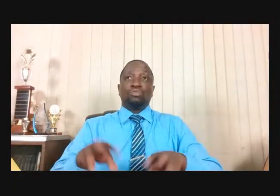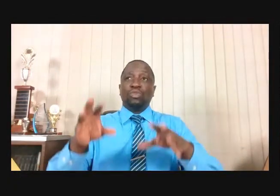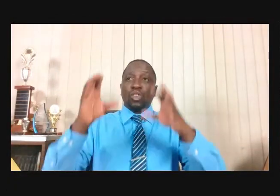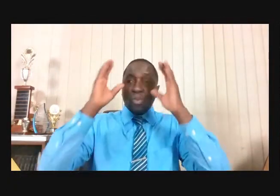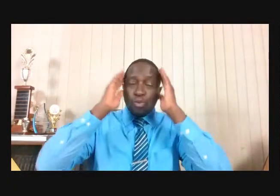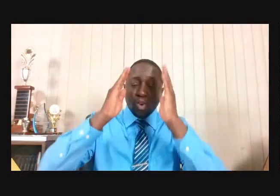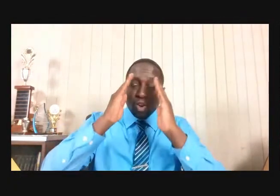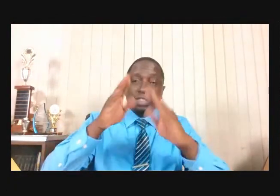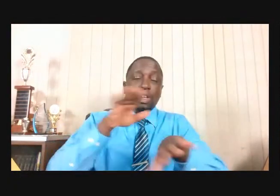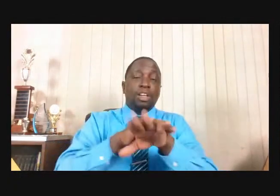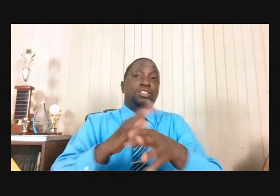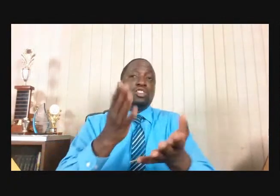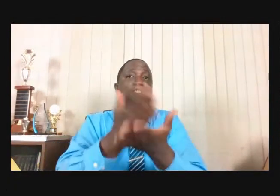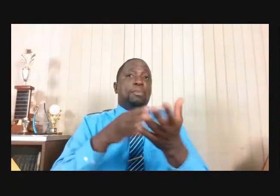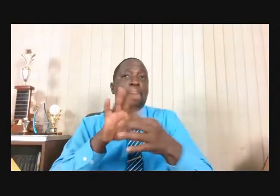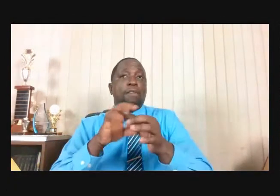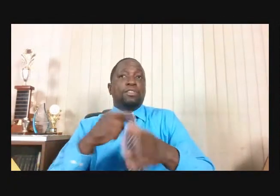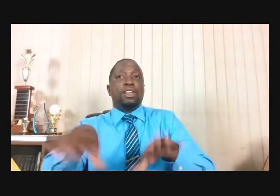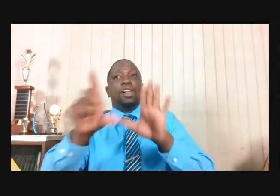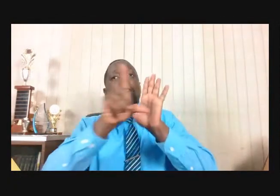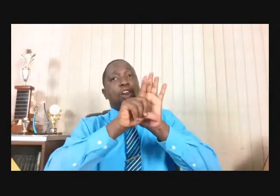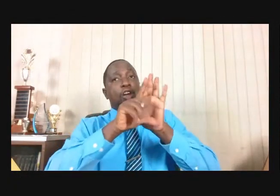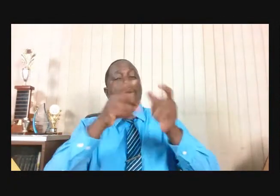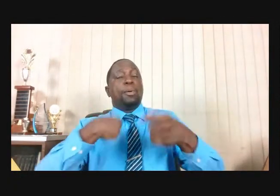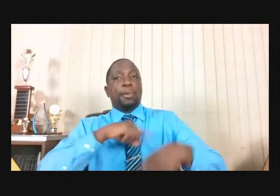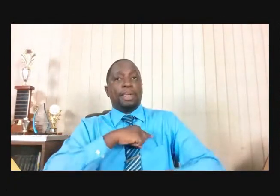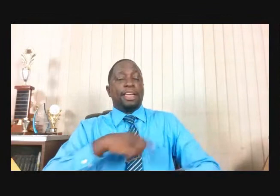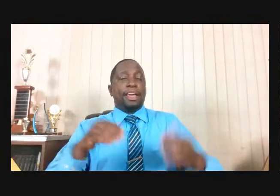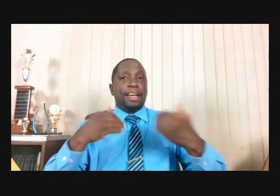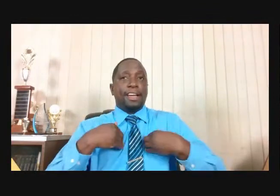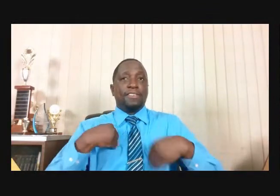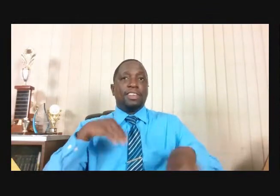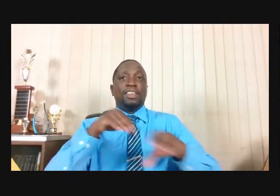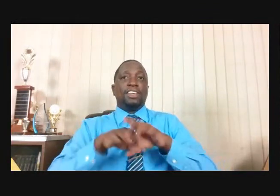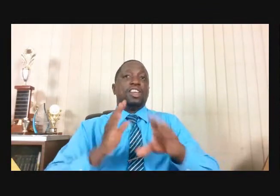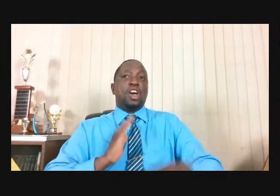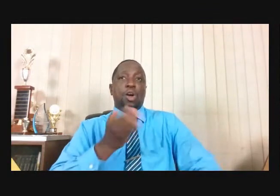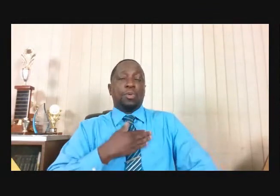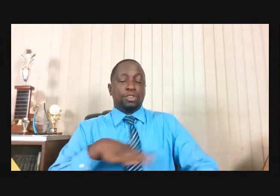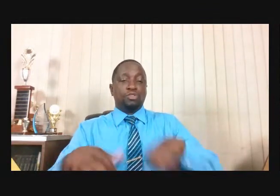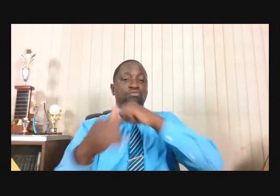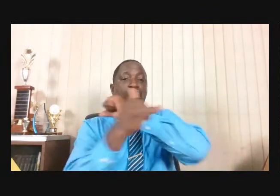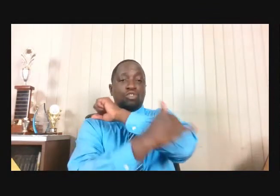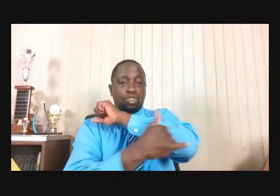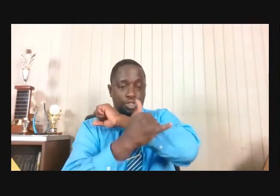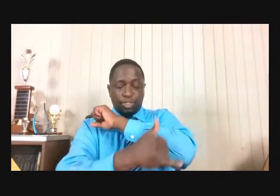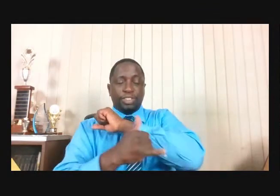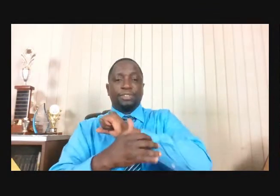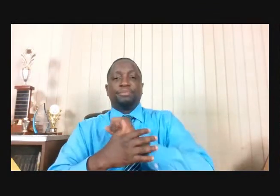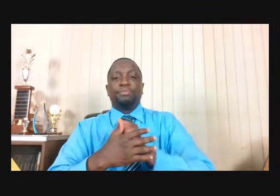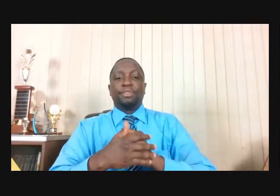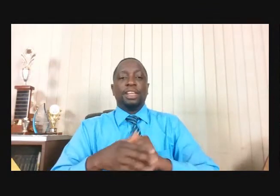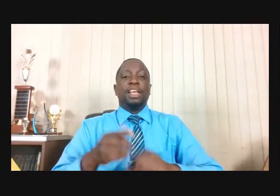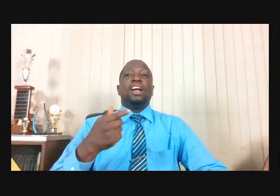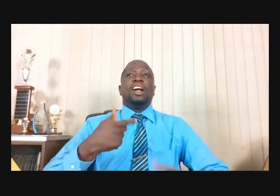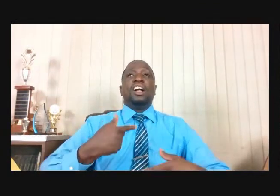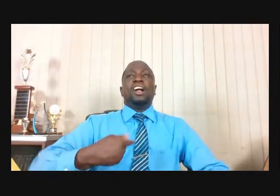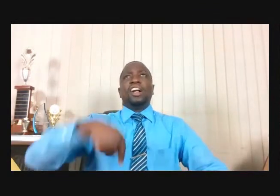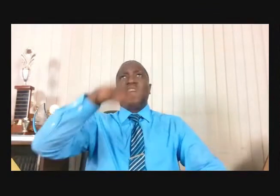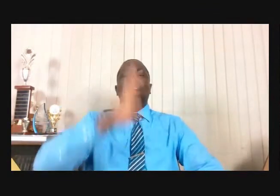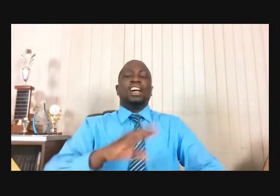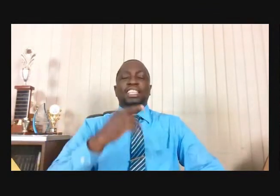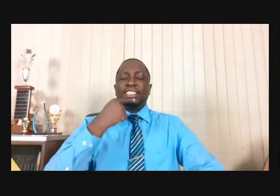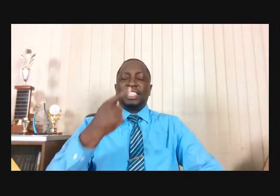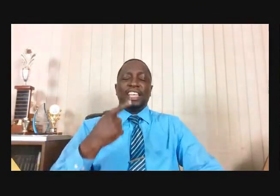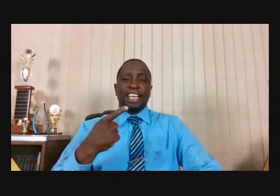and prevented them from engaging in the church and engaging in the community. said, I will